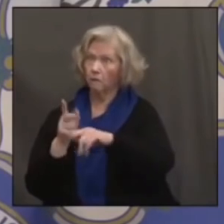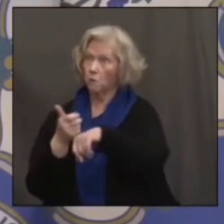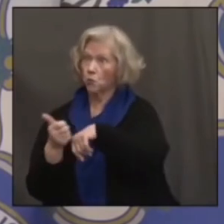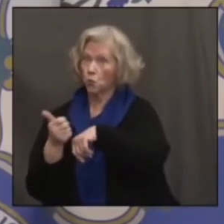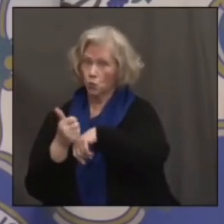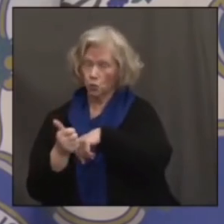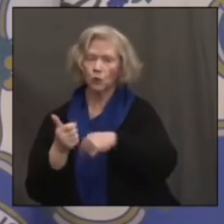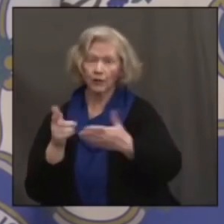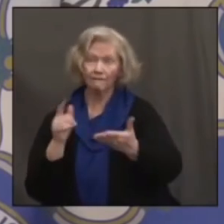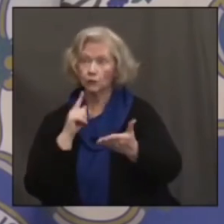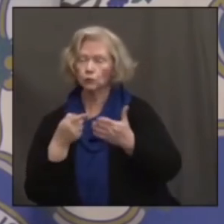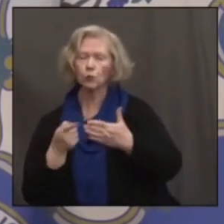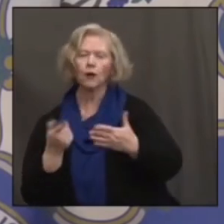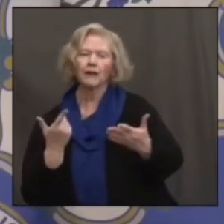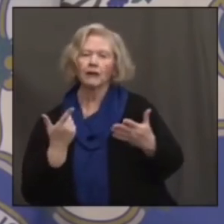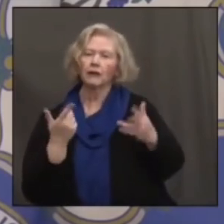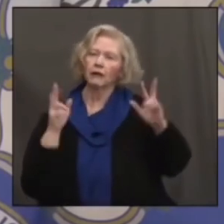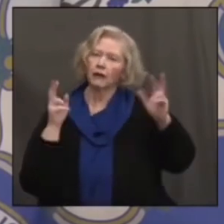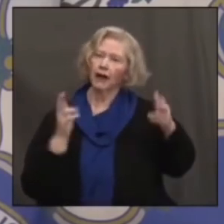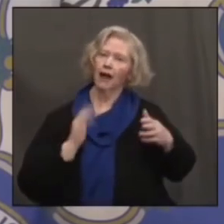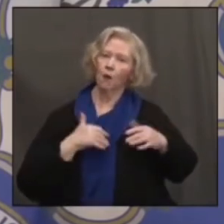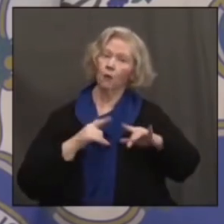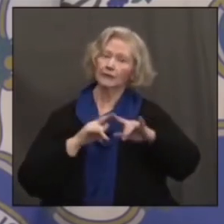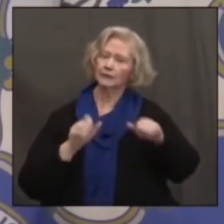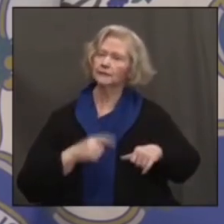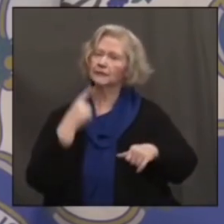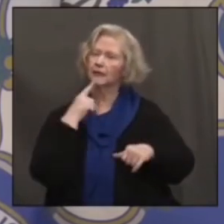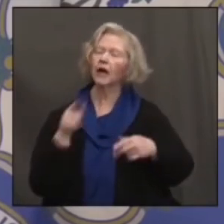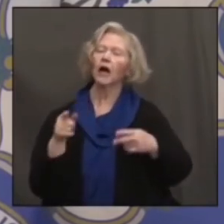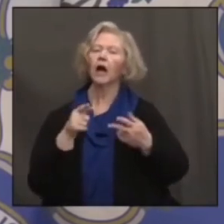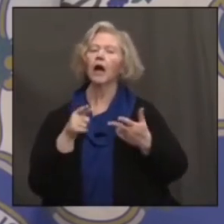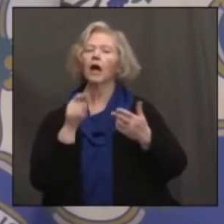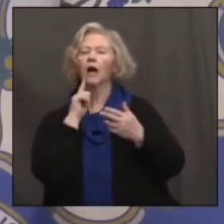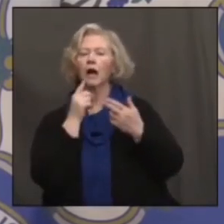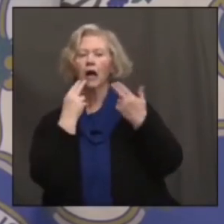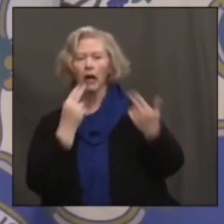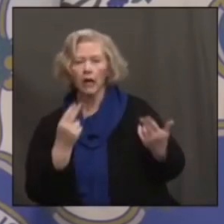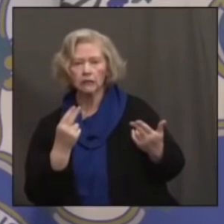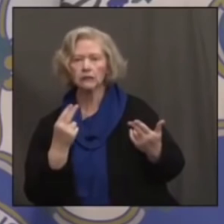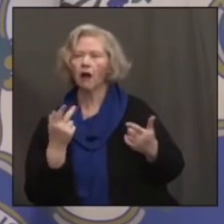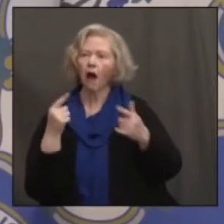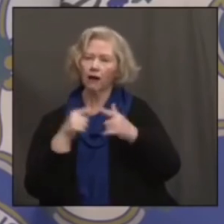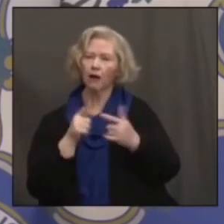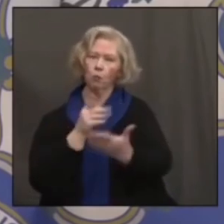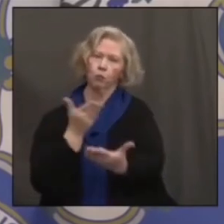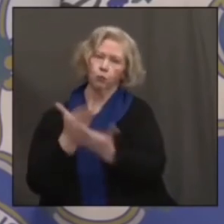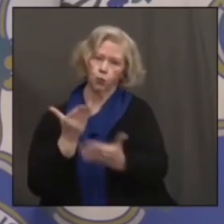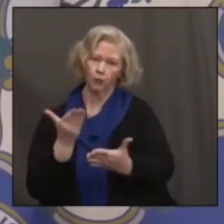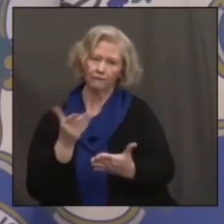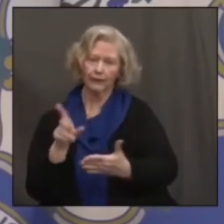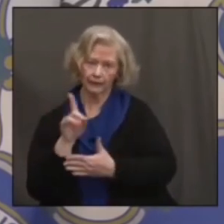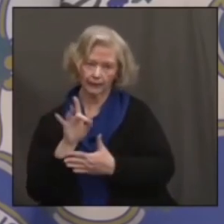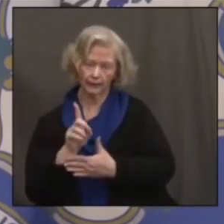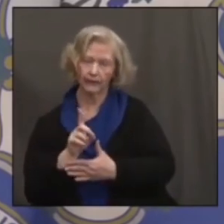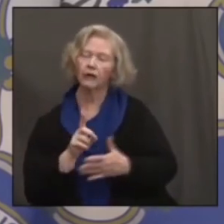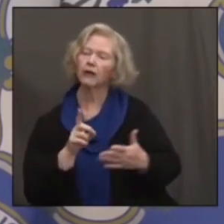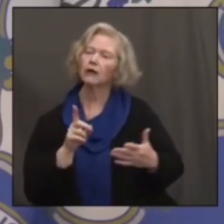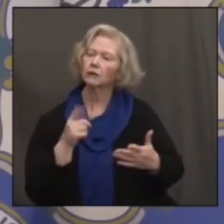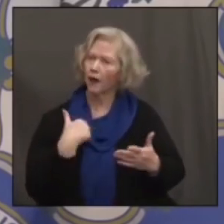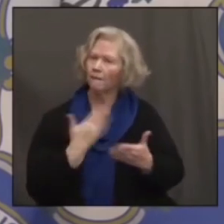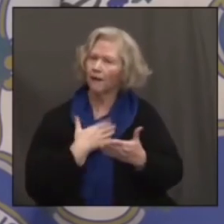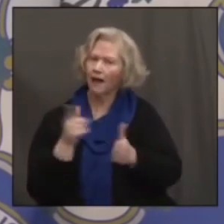innocent until proven guilty. But I'm glad there's an independent investigation going on. I think they should do it expeditiously